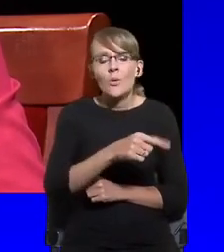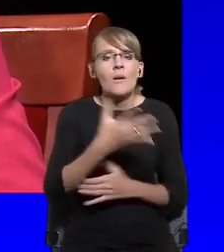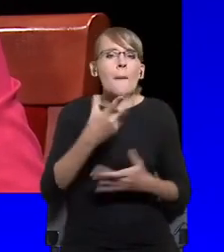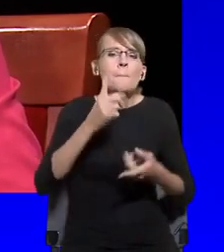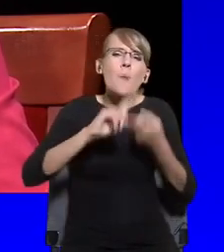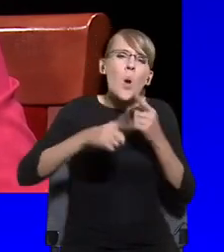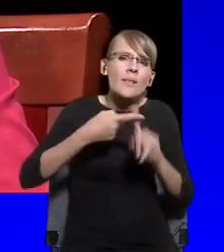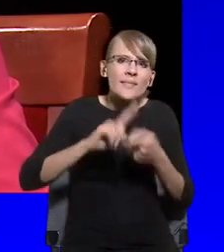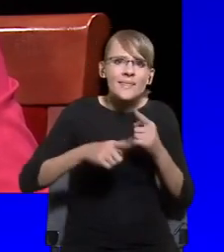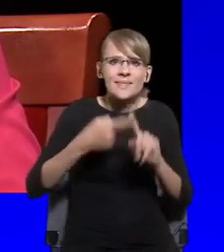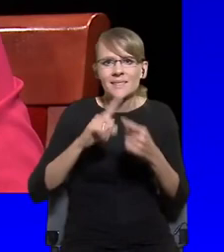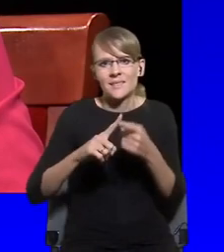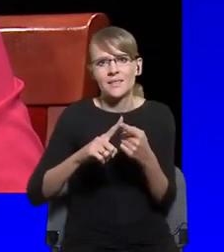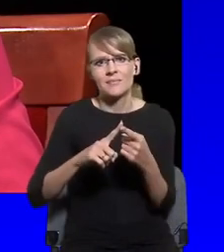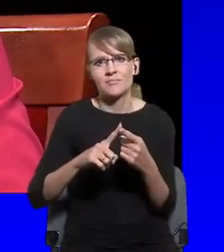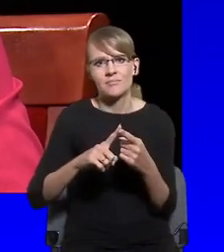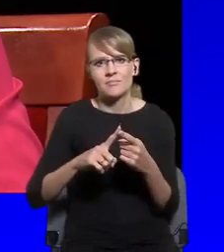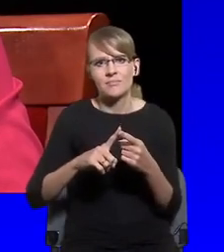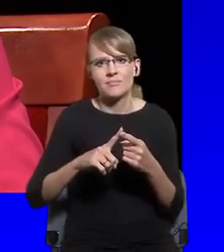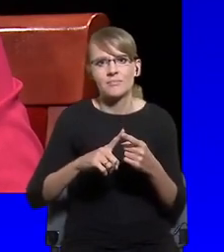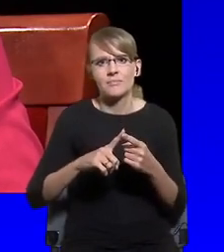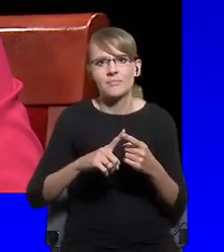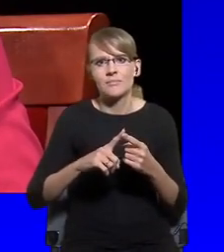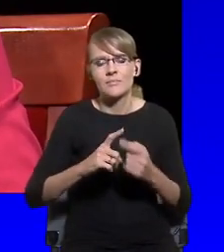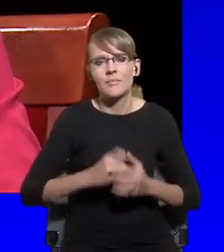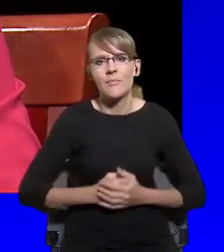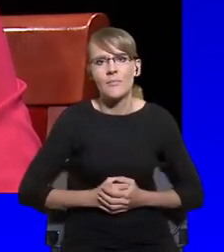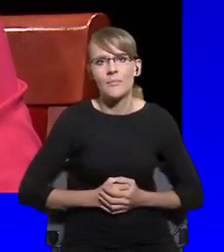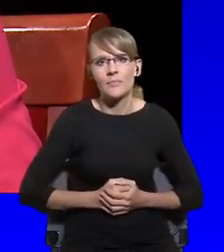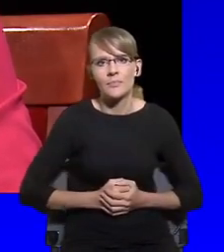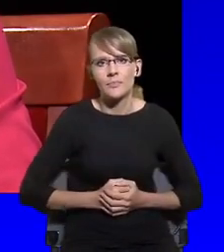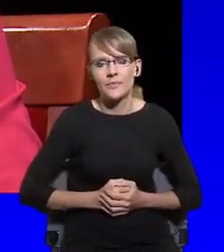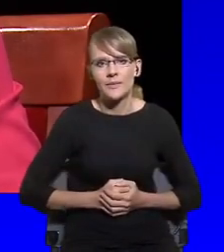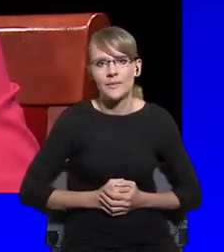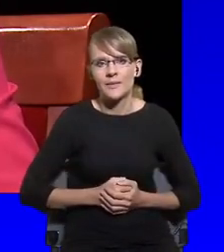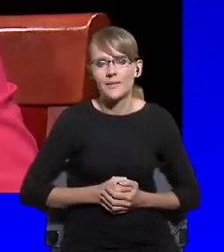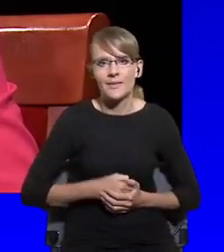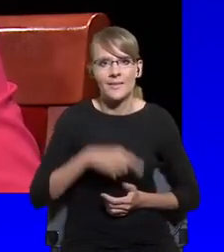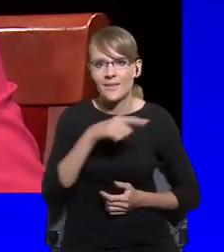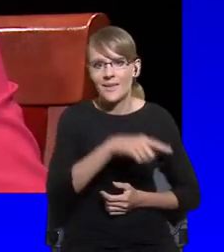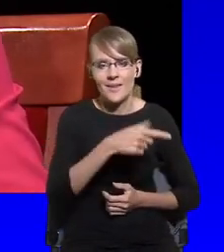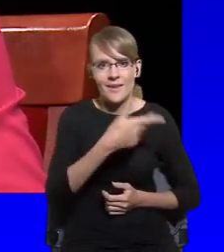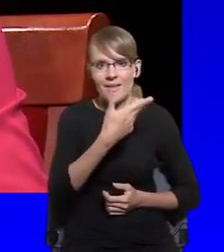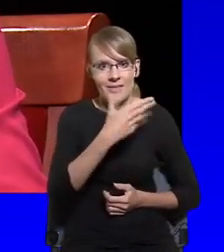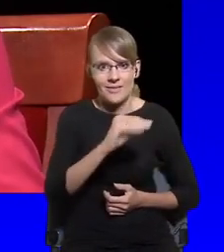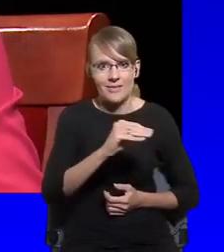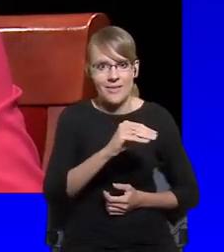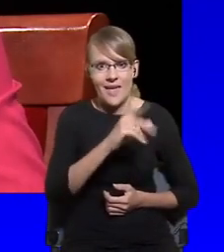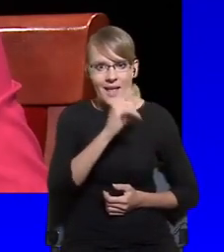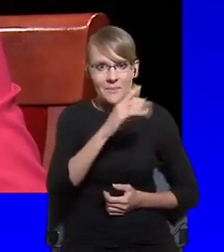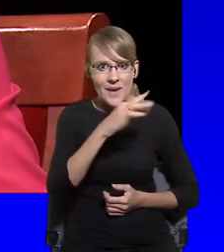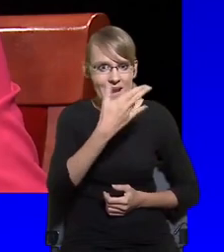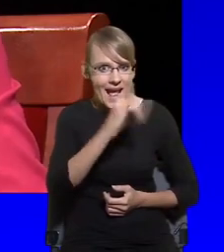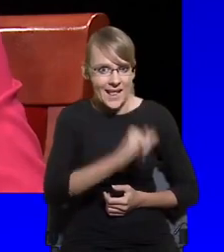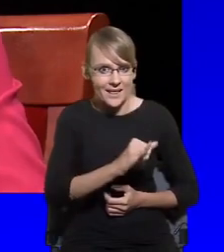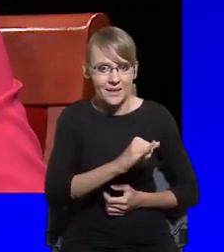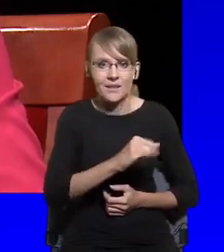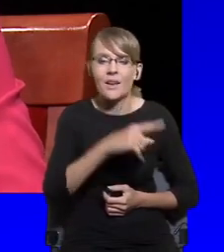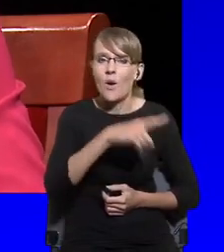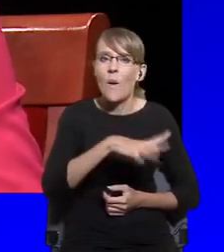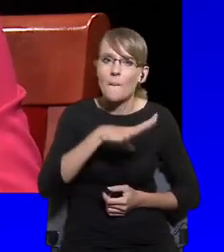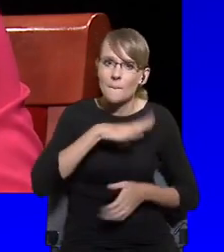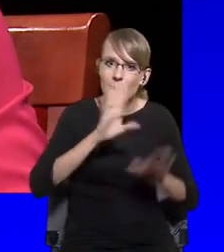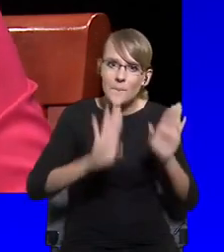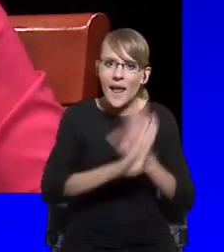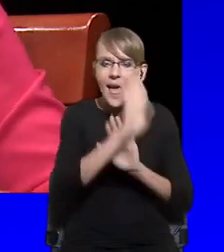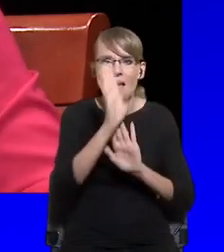uh, presenting some authoritarian streak, uh, before COVID-19. What we see as a result of